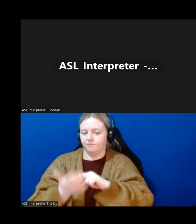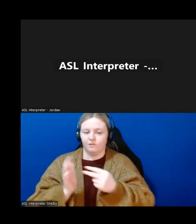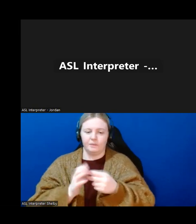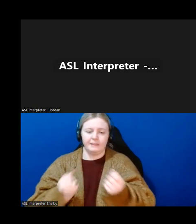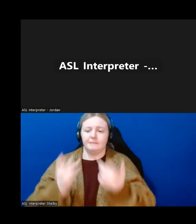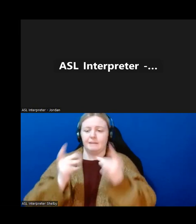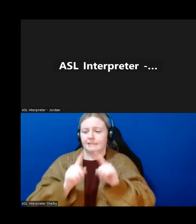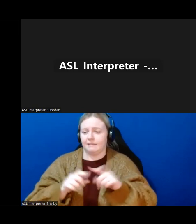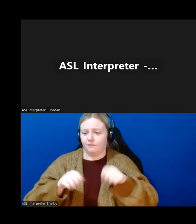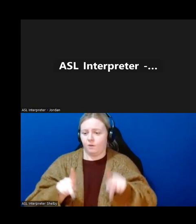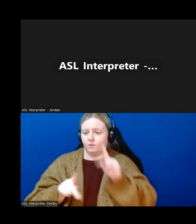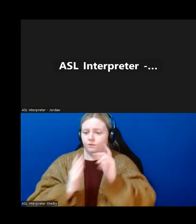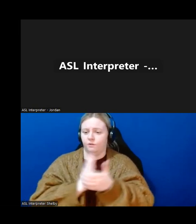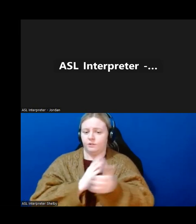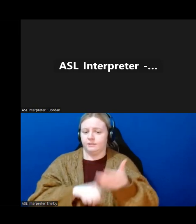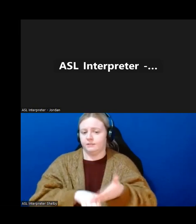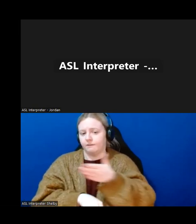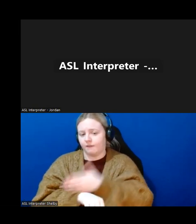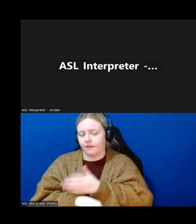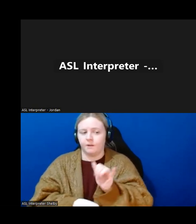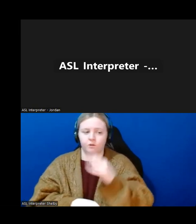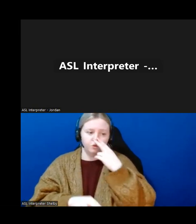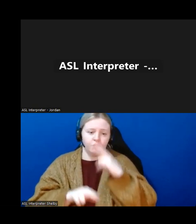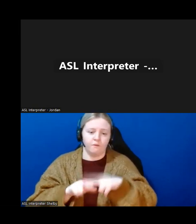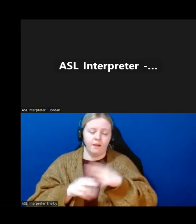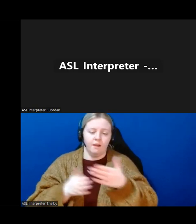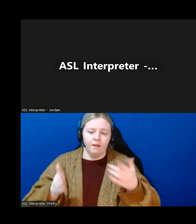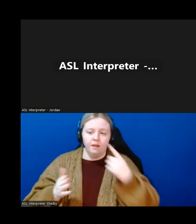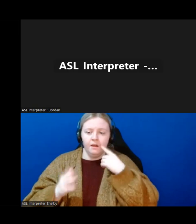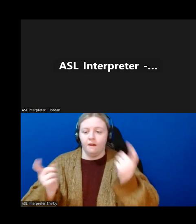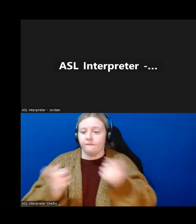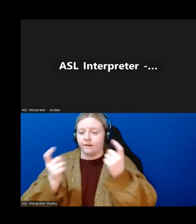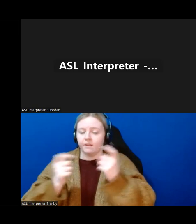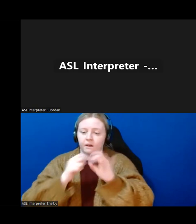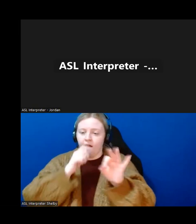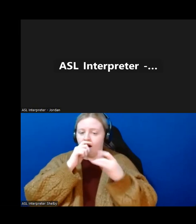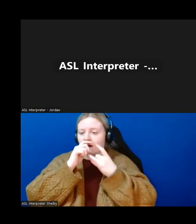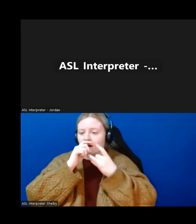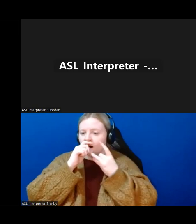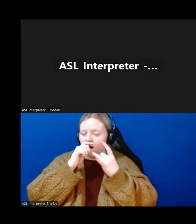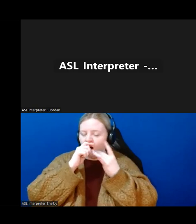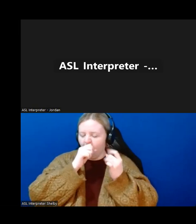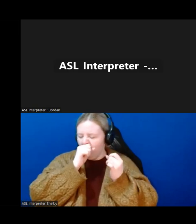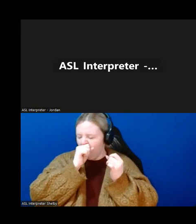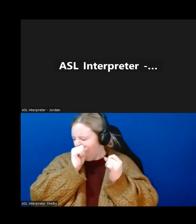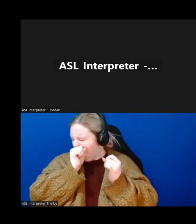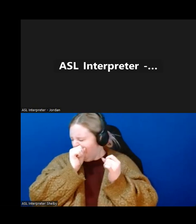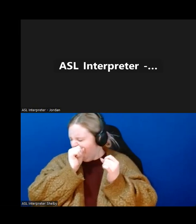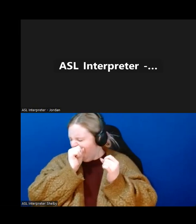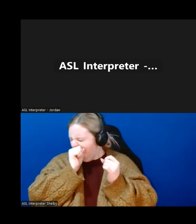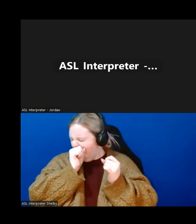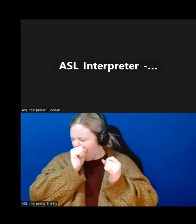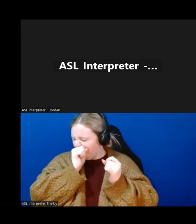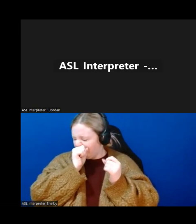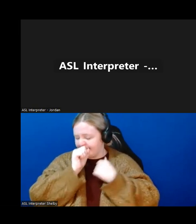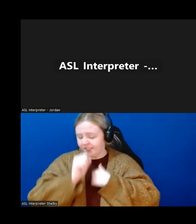We also do a lot of fun things. We were in the Festival of Lights parade on Monday. And I get to do fun things